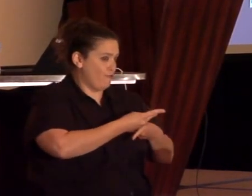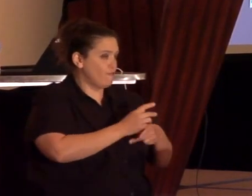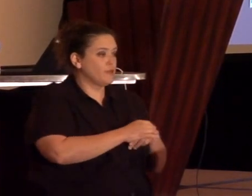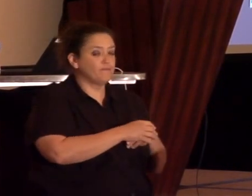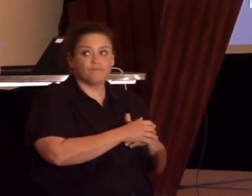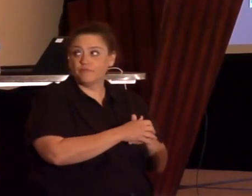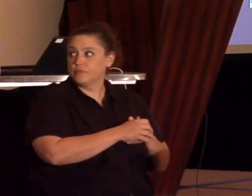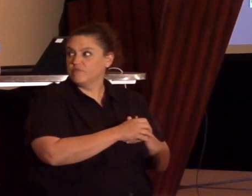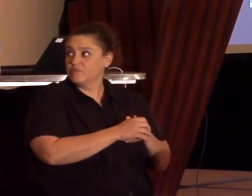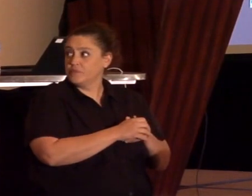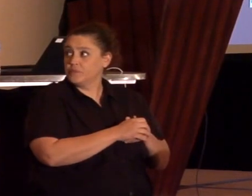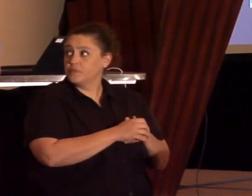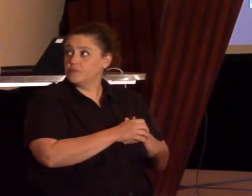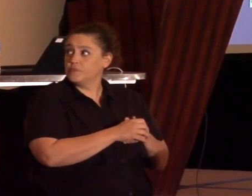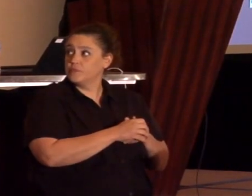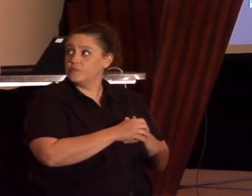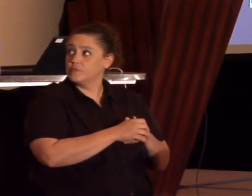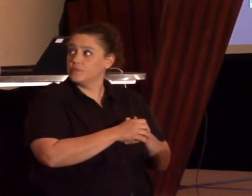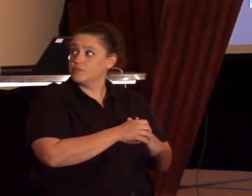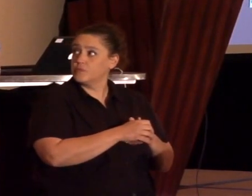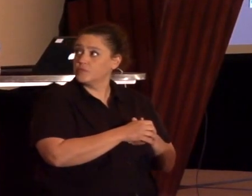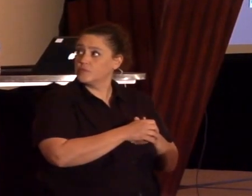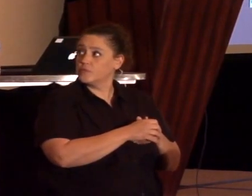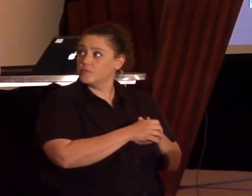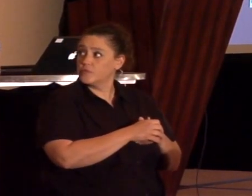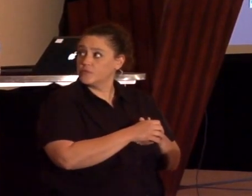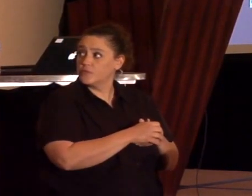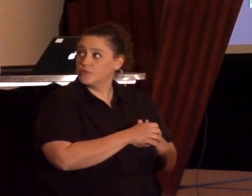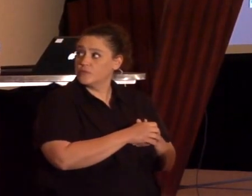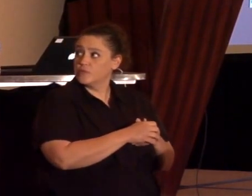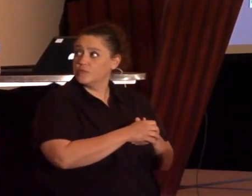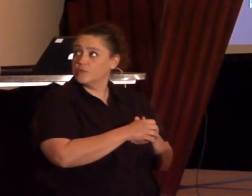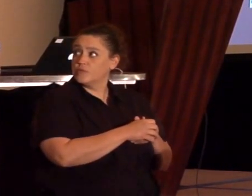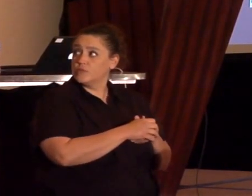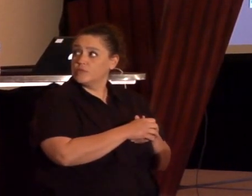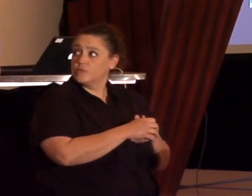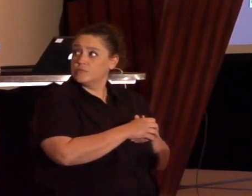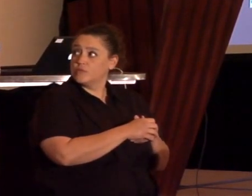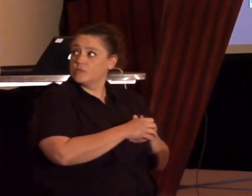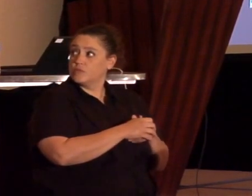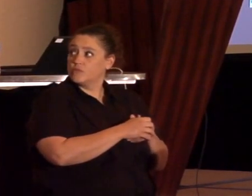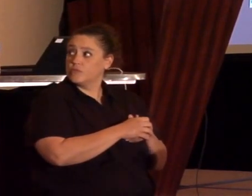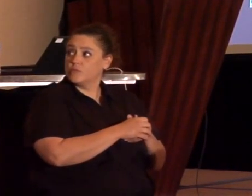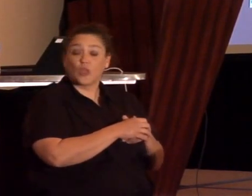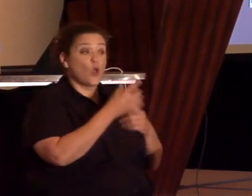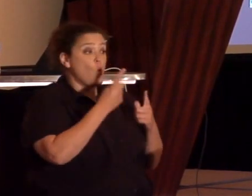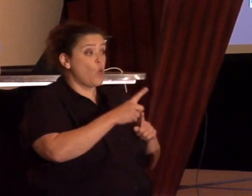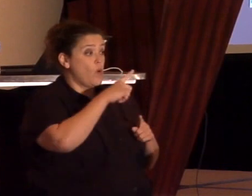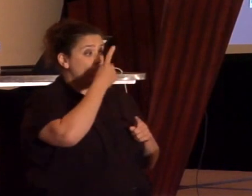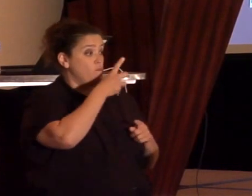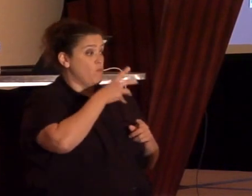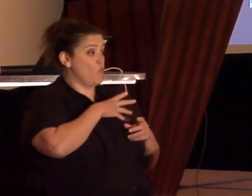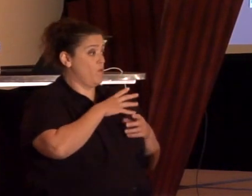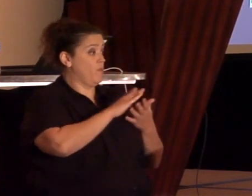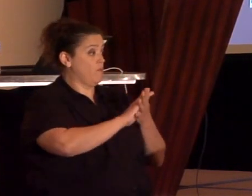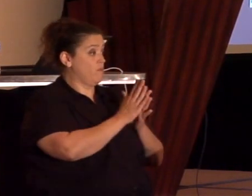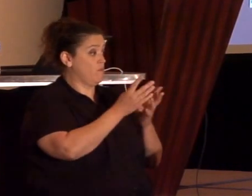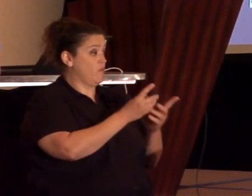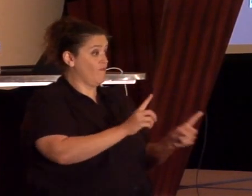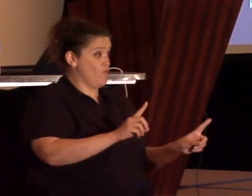And when black women get abortions, due to the regime of policing,